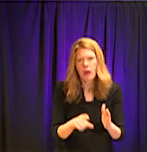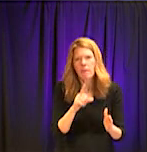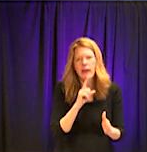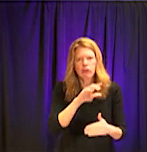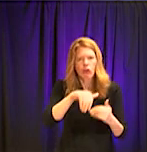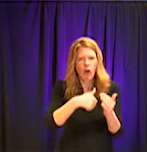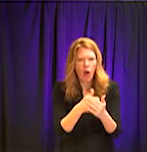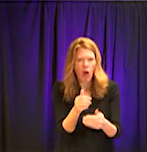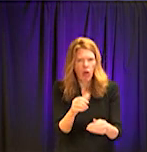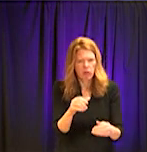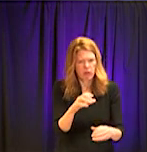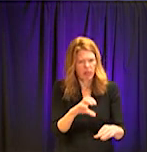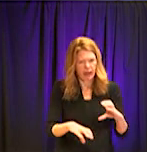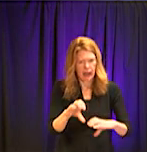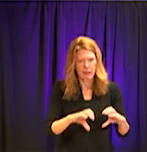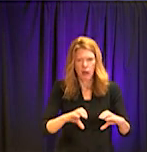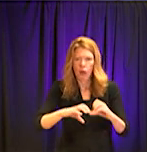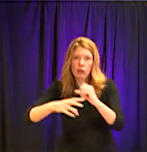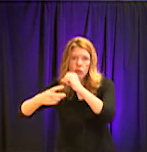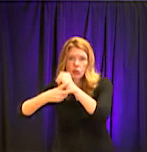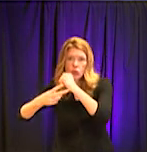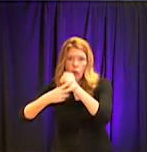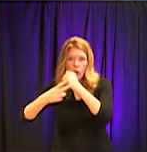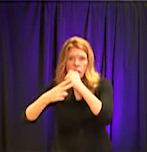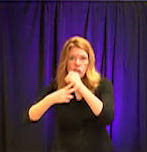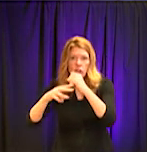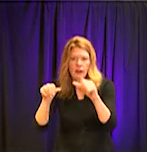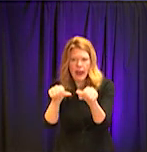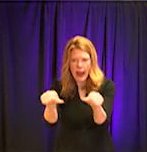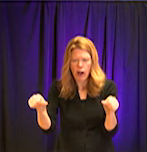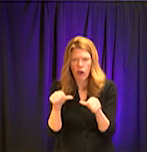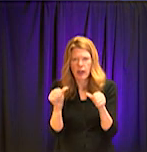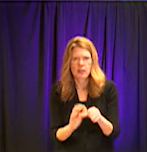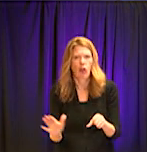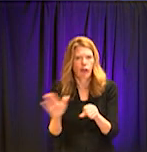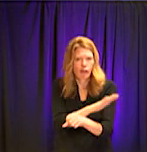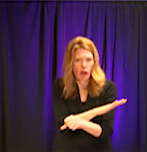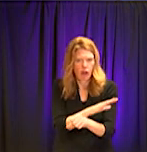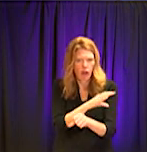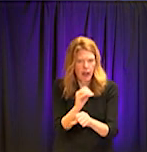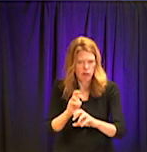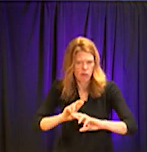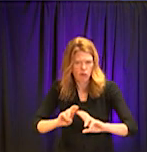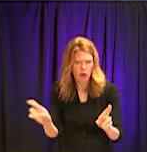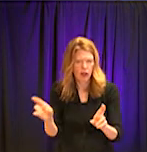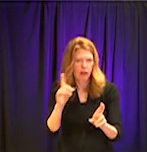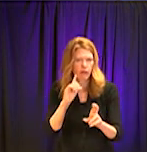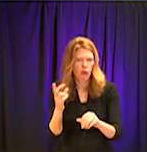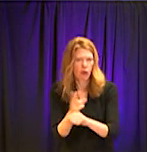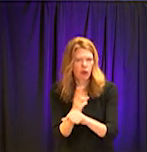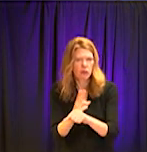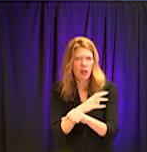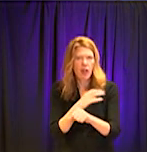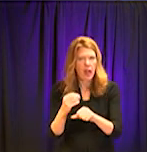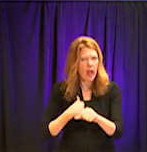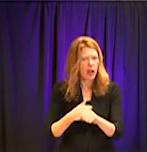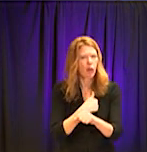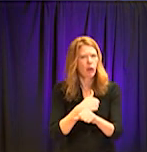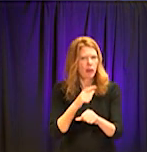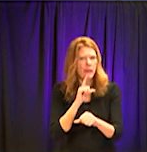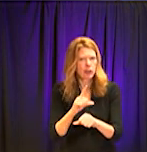chemical storage facilities are full all the time. We are in constant contact with our suppliers, with our